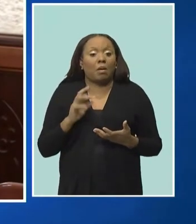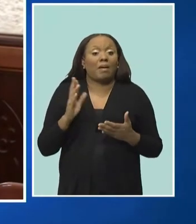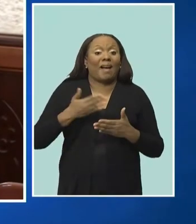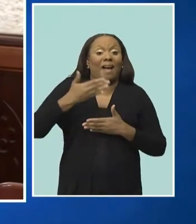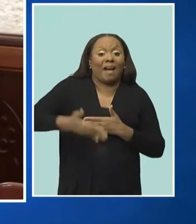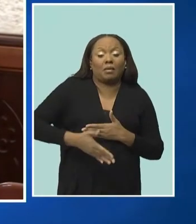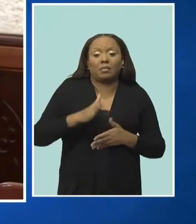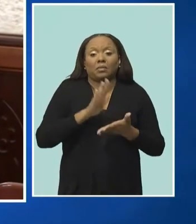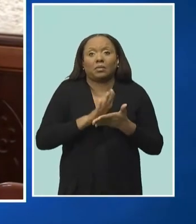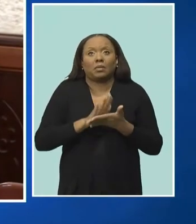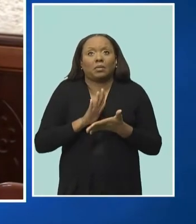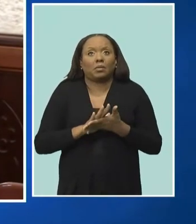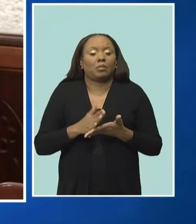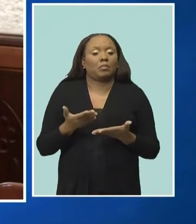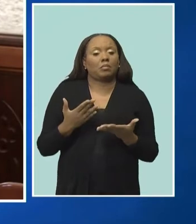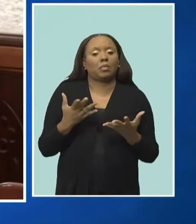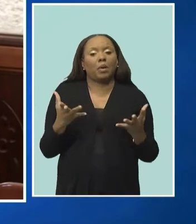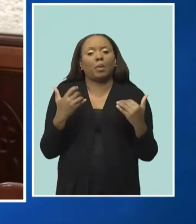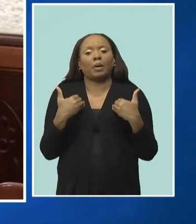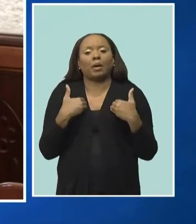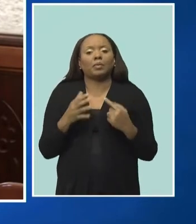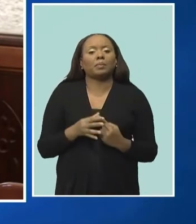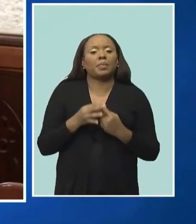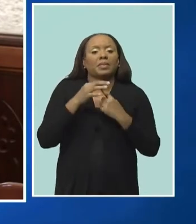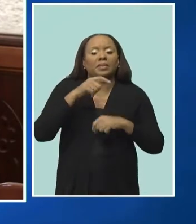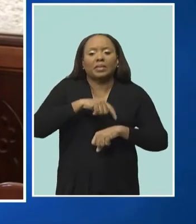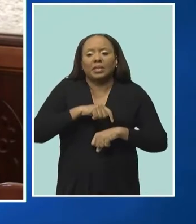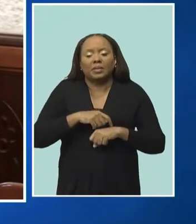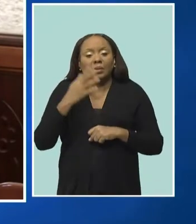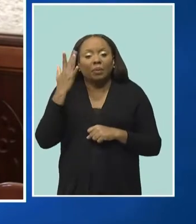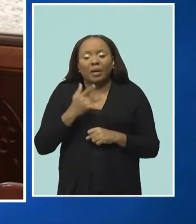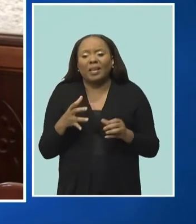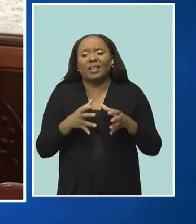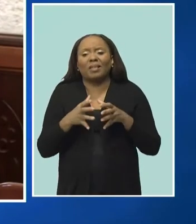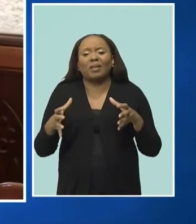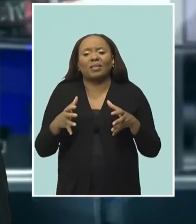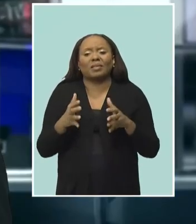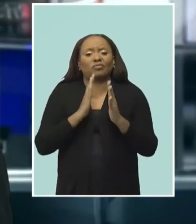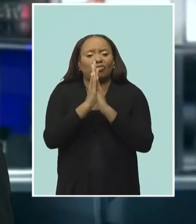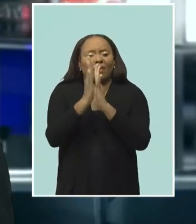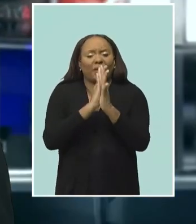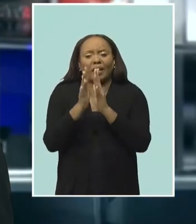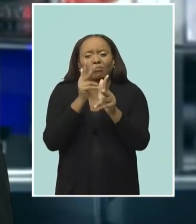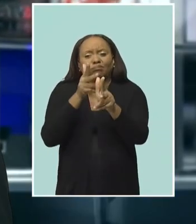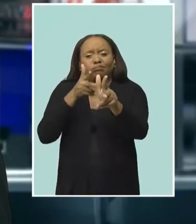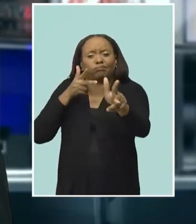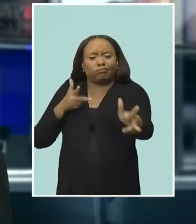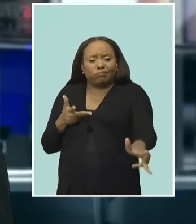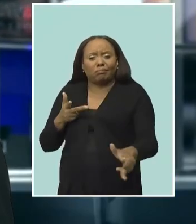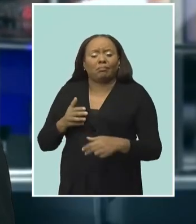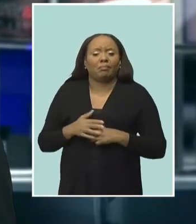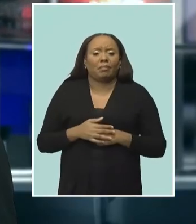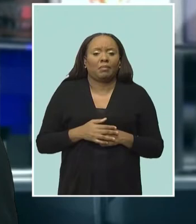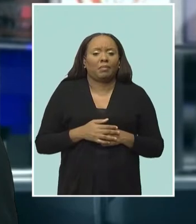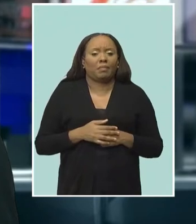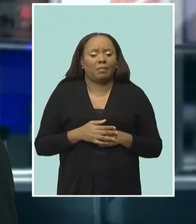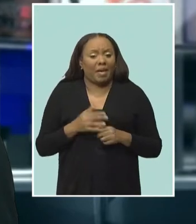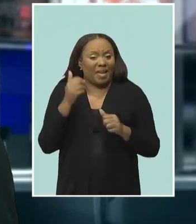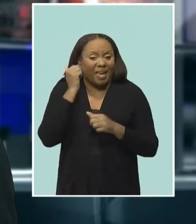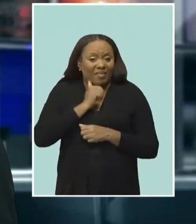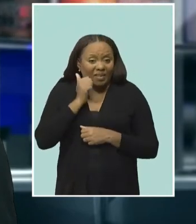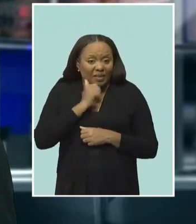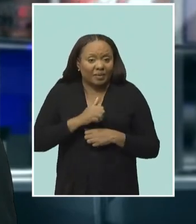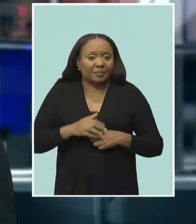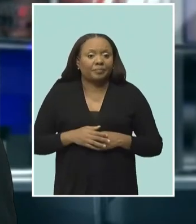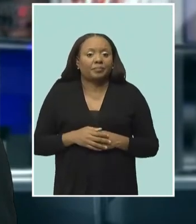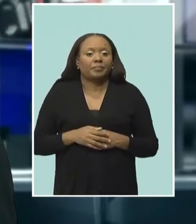school so that we can ease the pressure of some of the traffic that is currently on our roads as well. Meanwhile, St. Thomas MP Cynthia Ford is